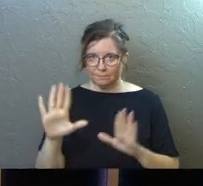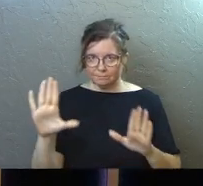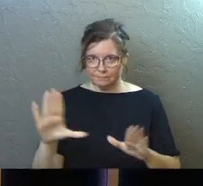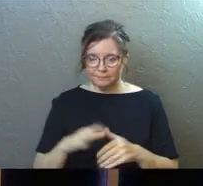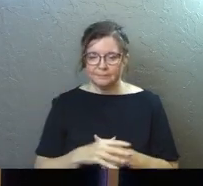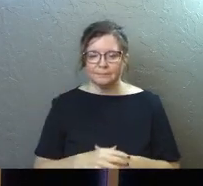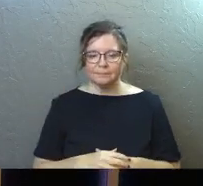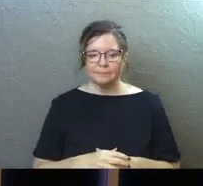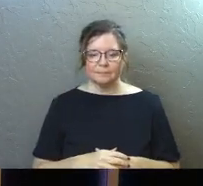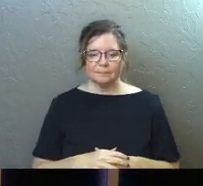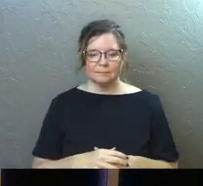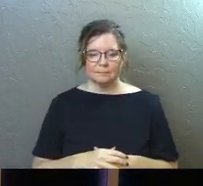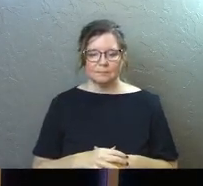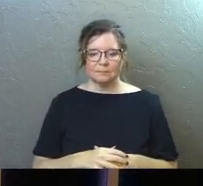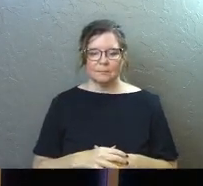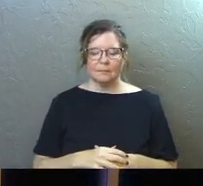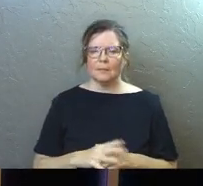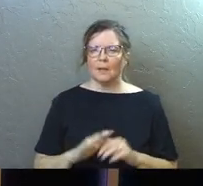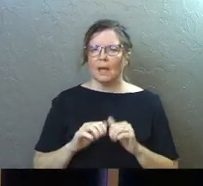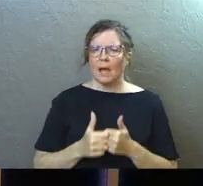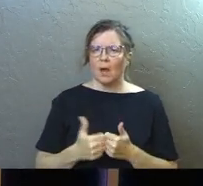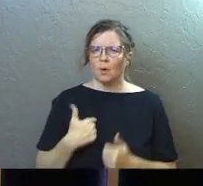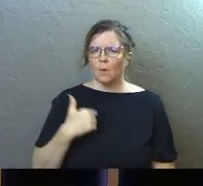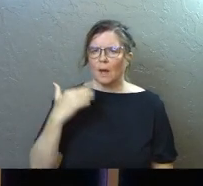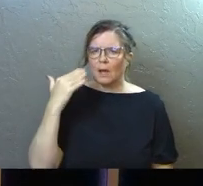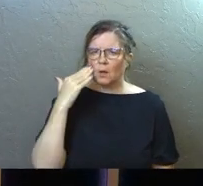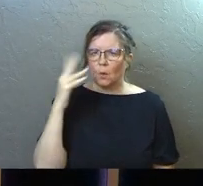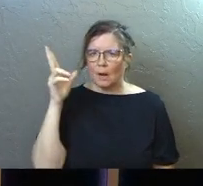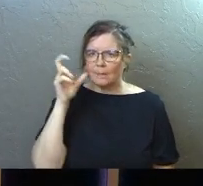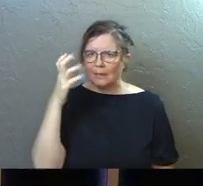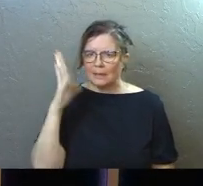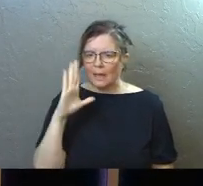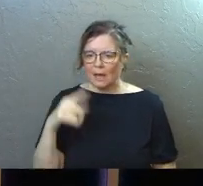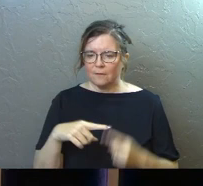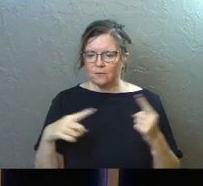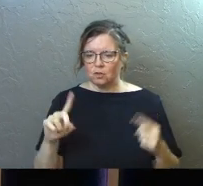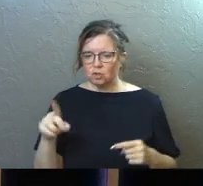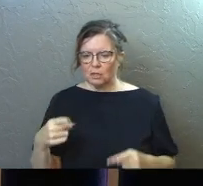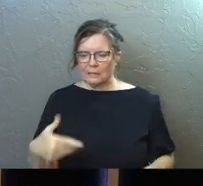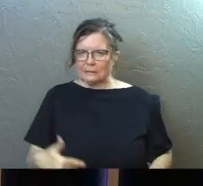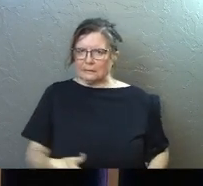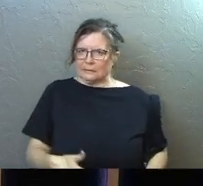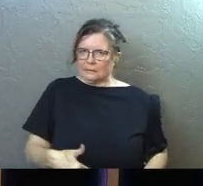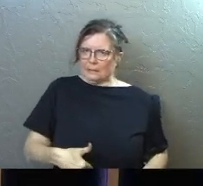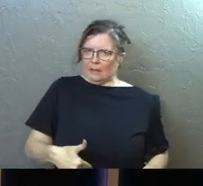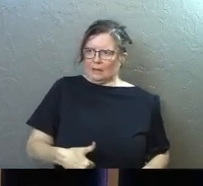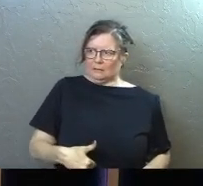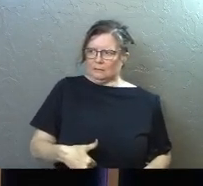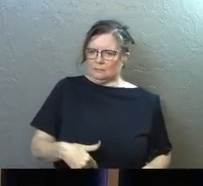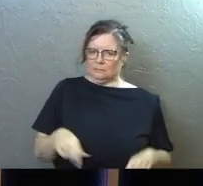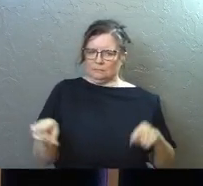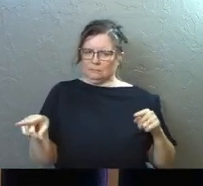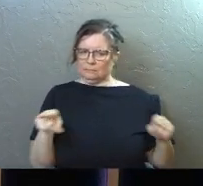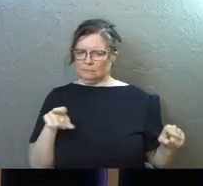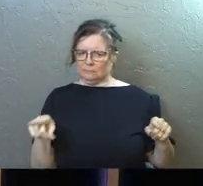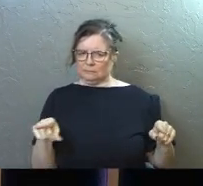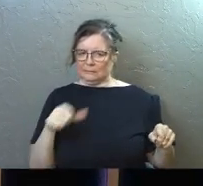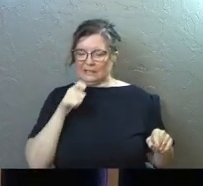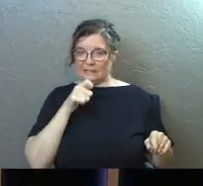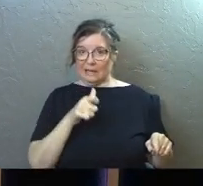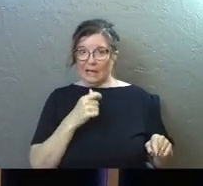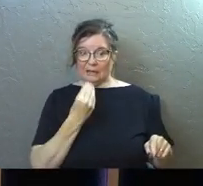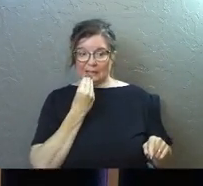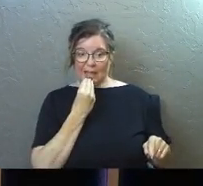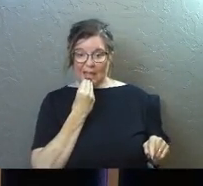and here's the question right on your screens. How do I know I'm hearing God versus just a gut feeling? How do I know it's not the